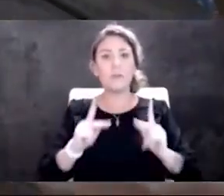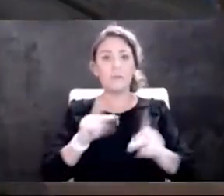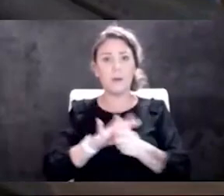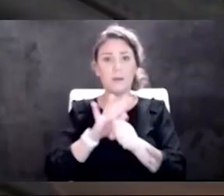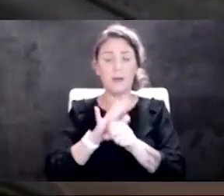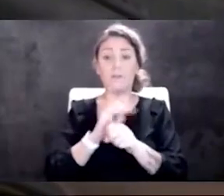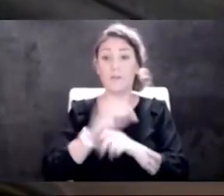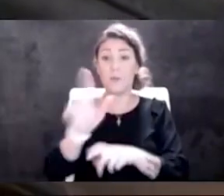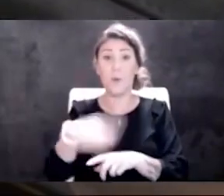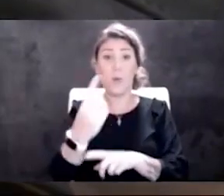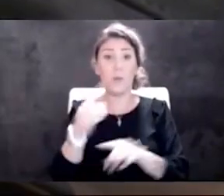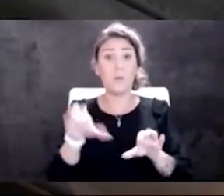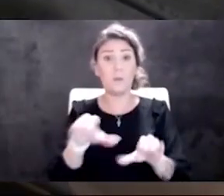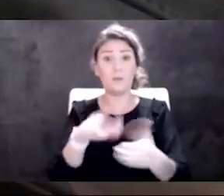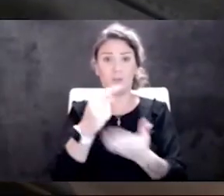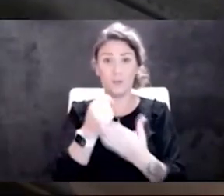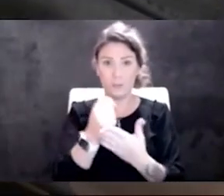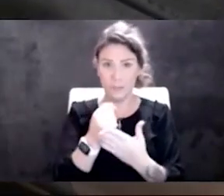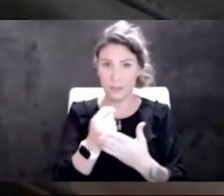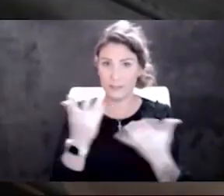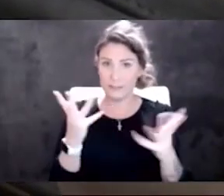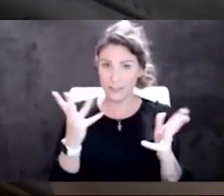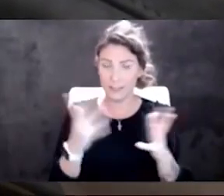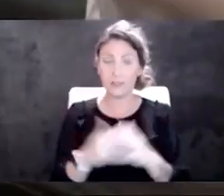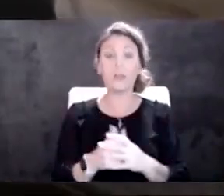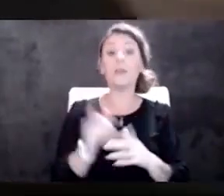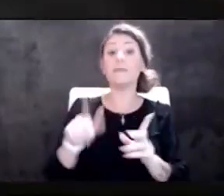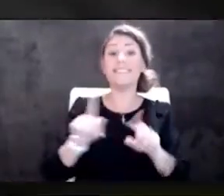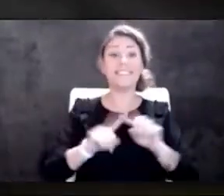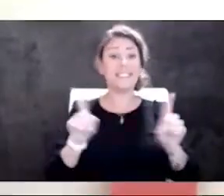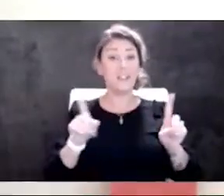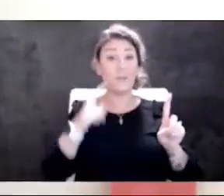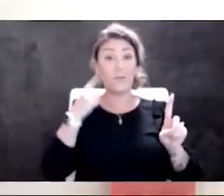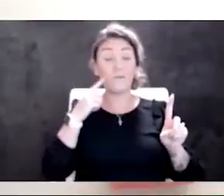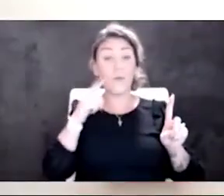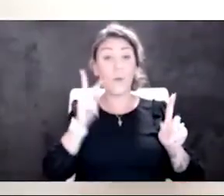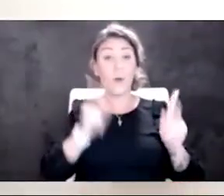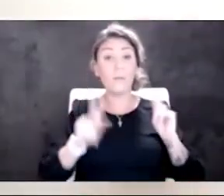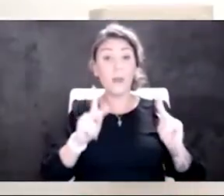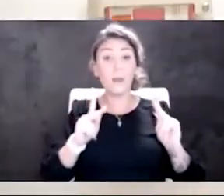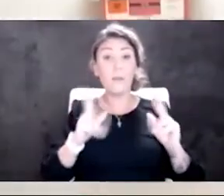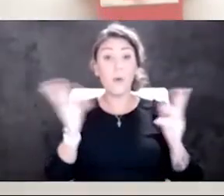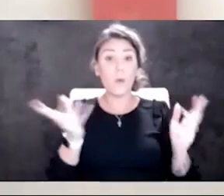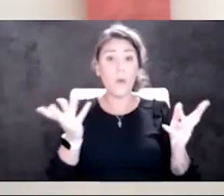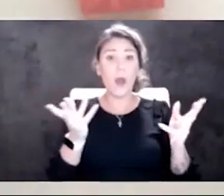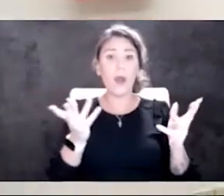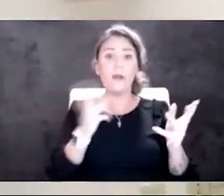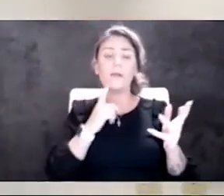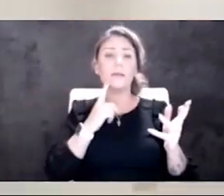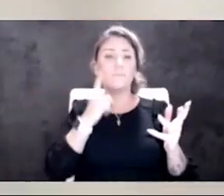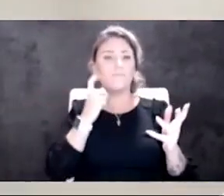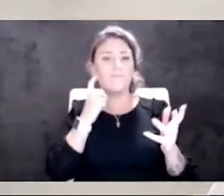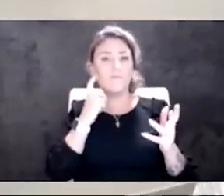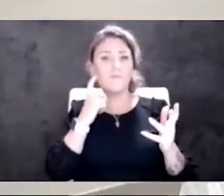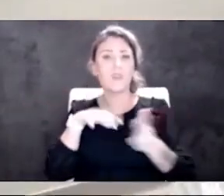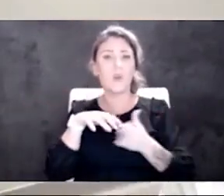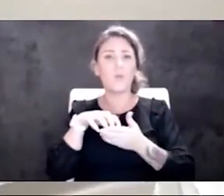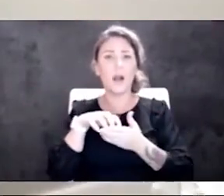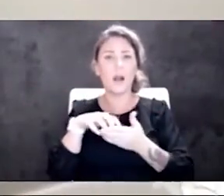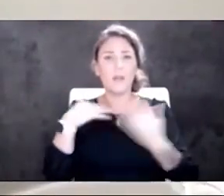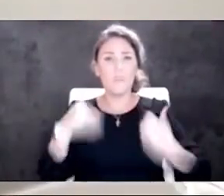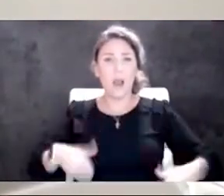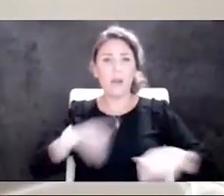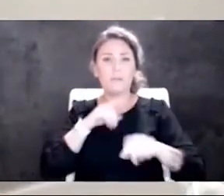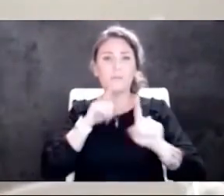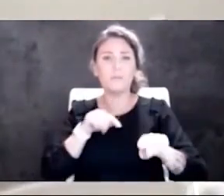it for treatment. And this is very different. This is designed for people that are suspected to potentially not have a great response to